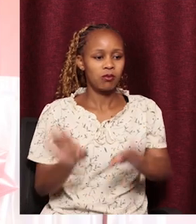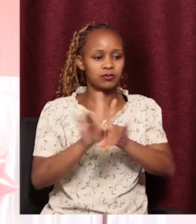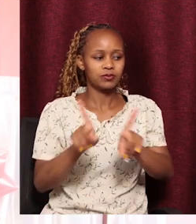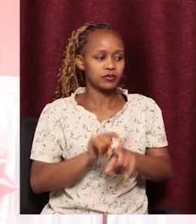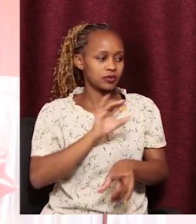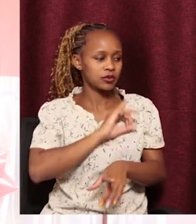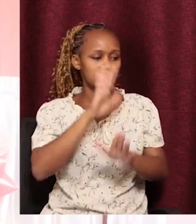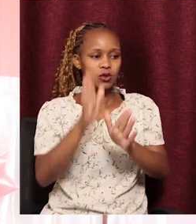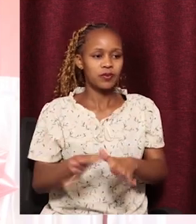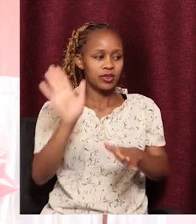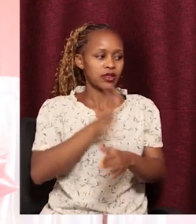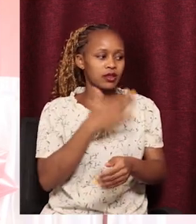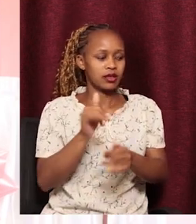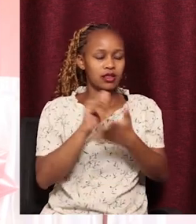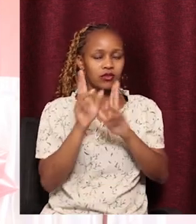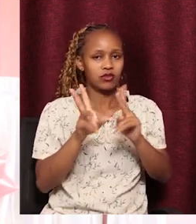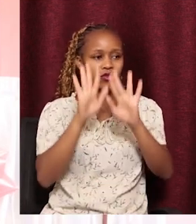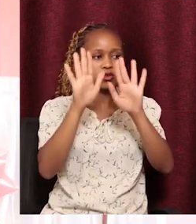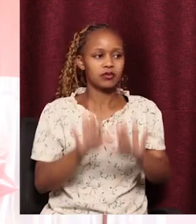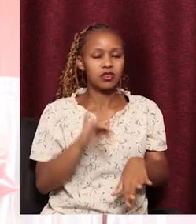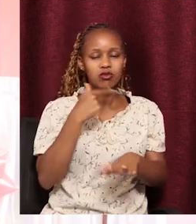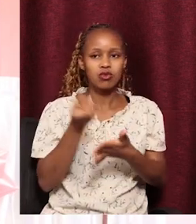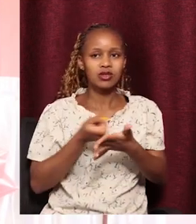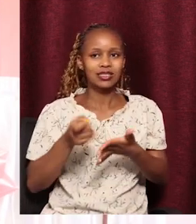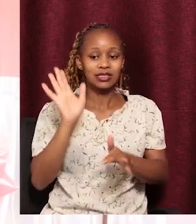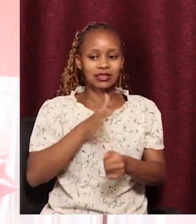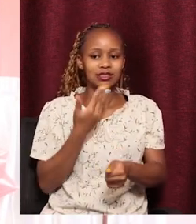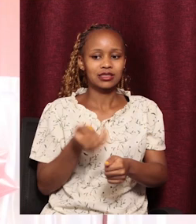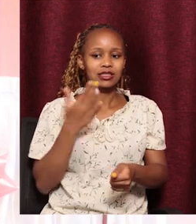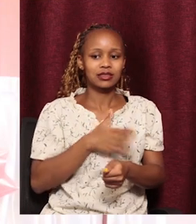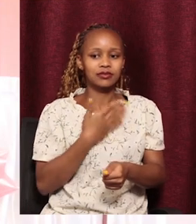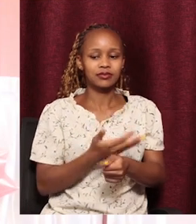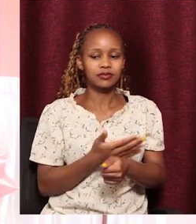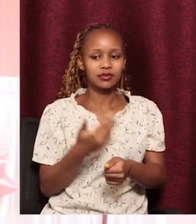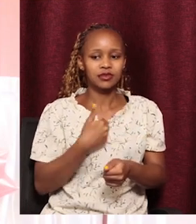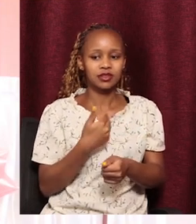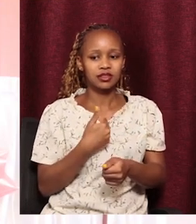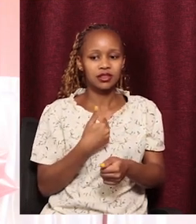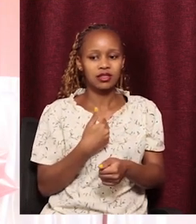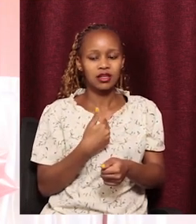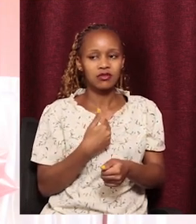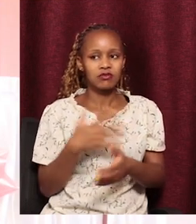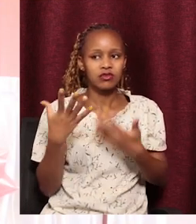owner of the music. That is important. Those of you who write and sing, there is something we call patenting.